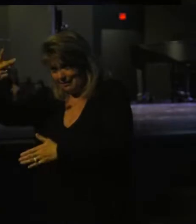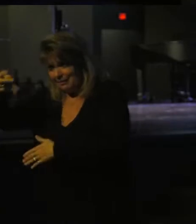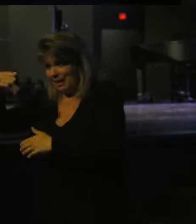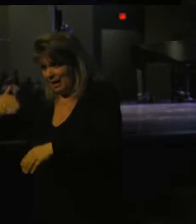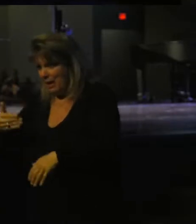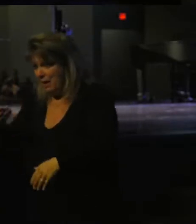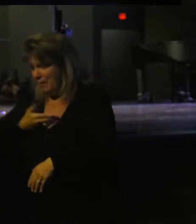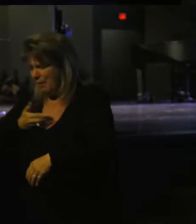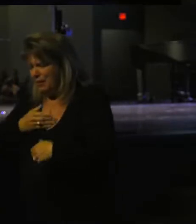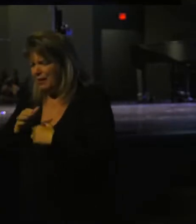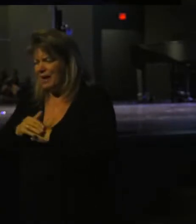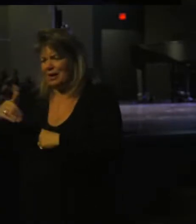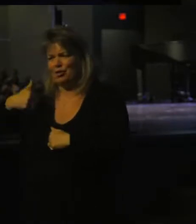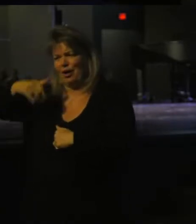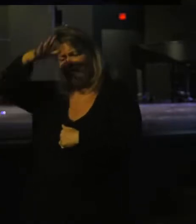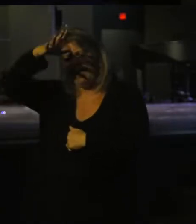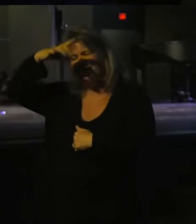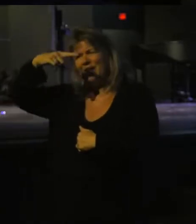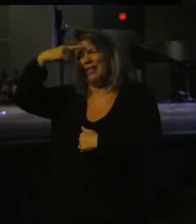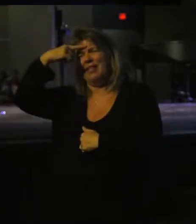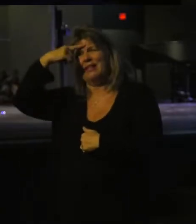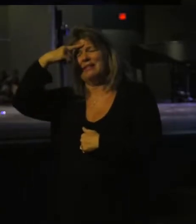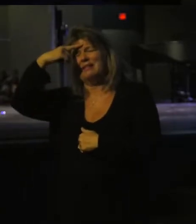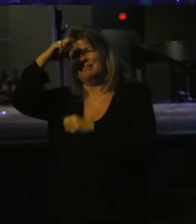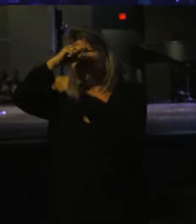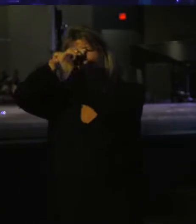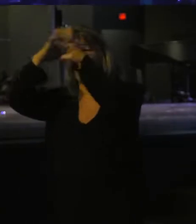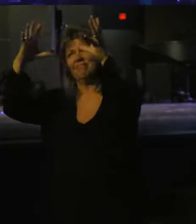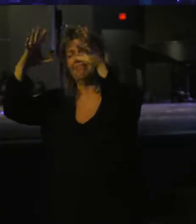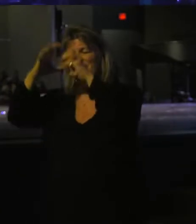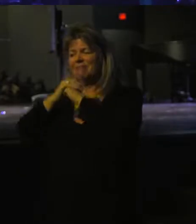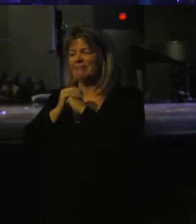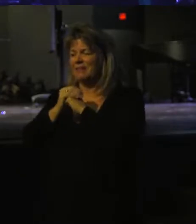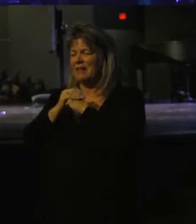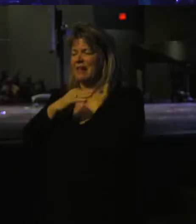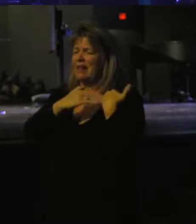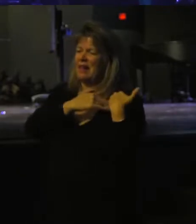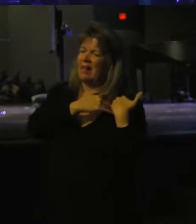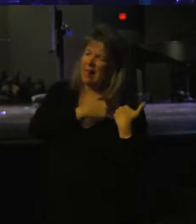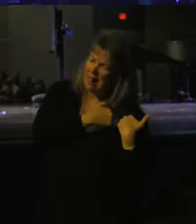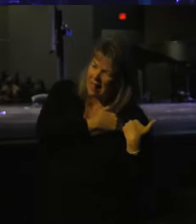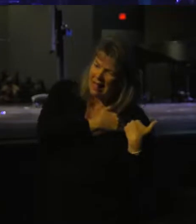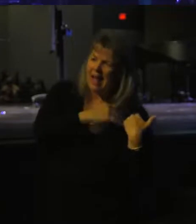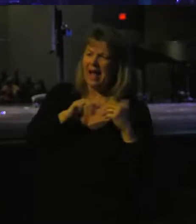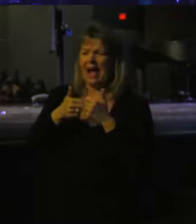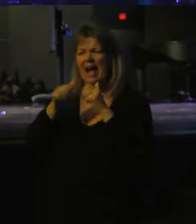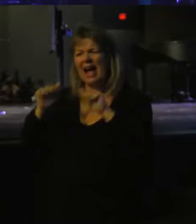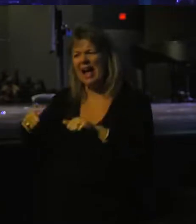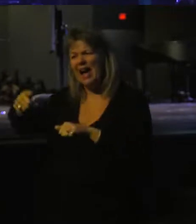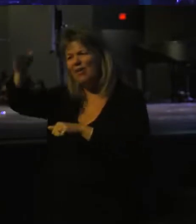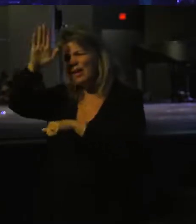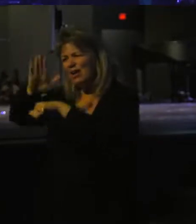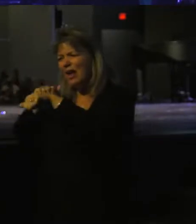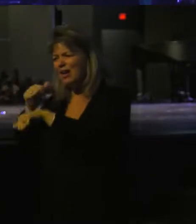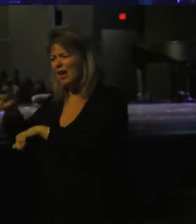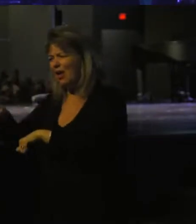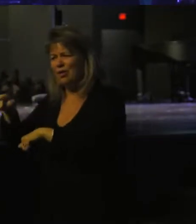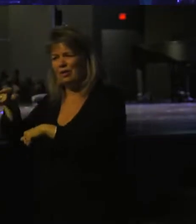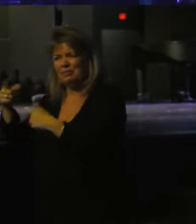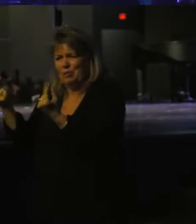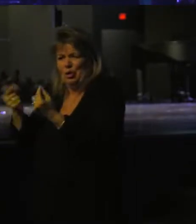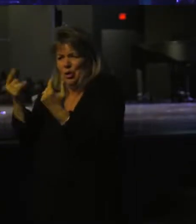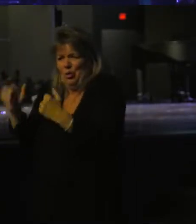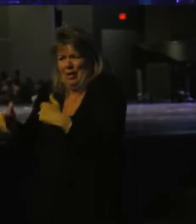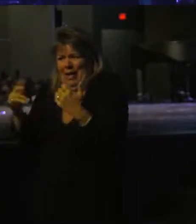young father, I sit there and I think about that weight. Like, how could God call him to do this?